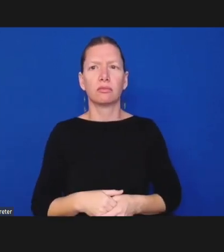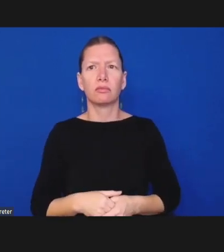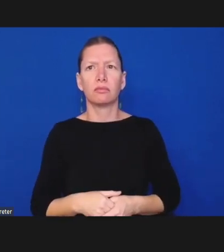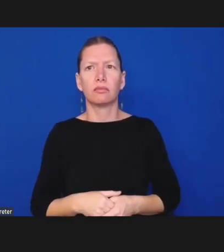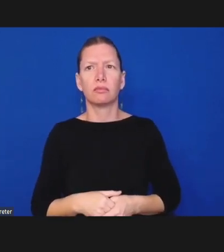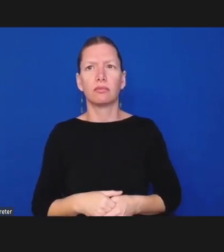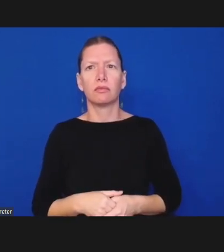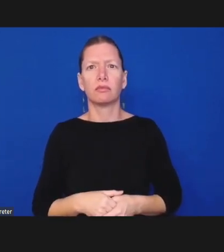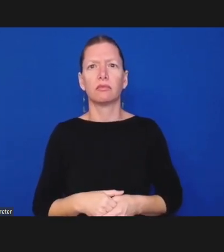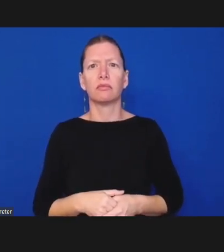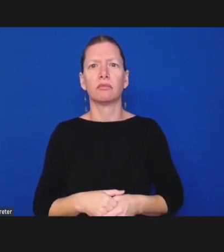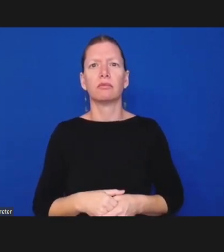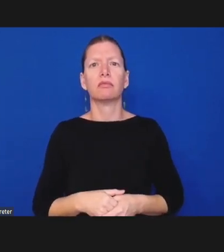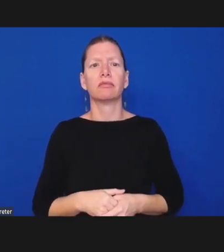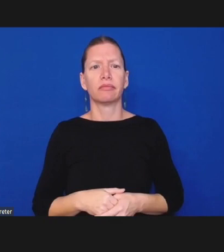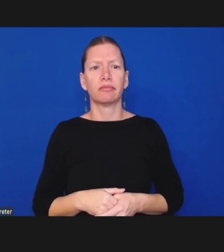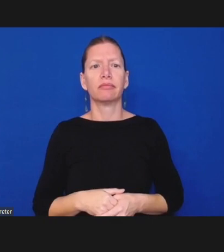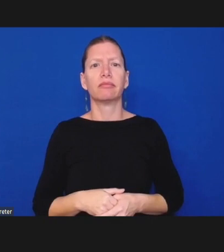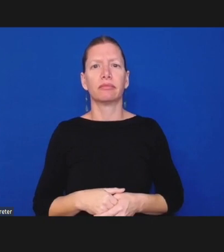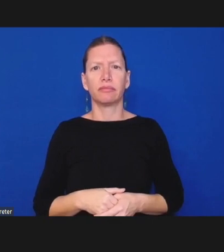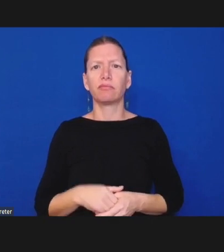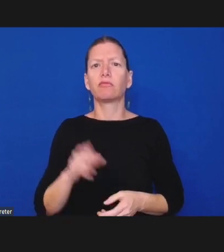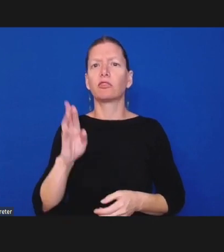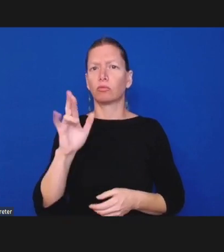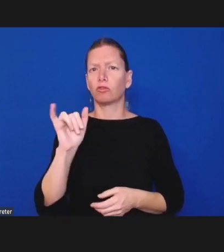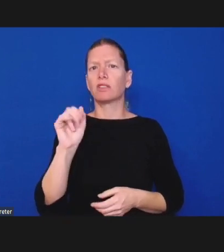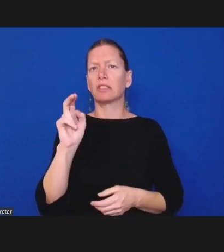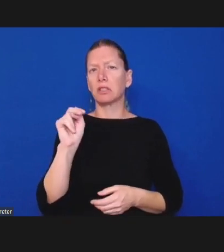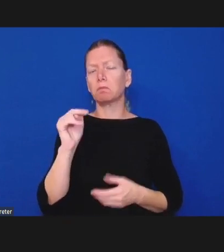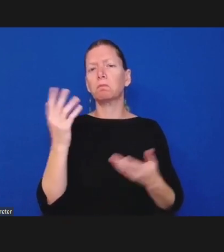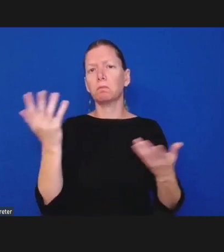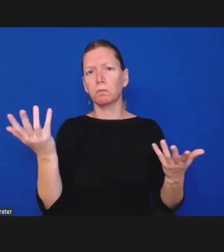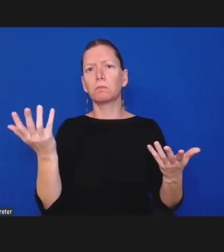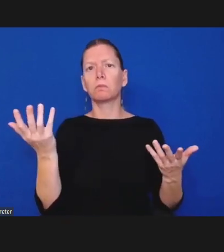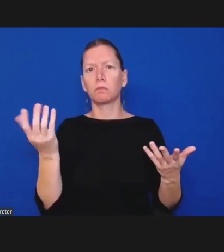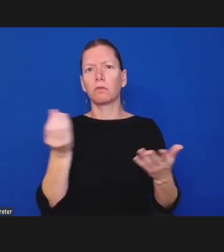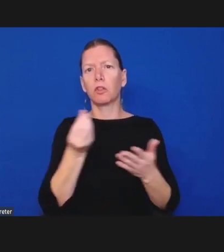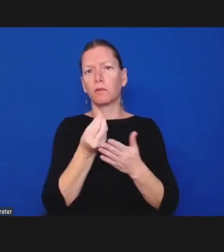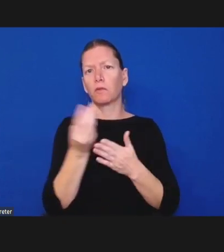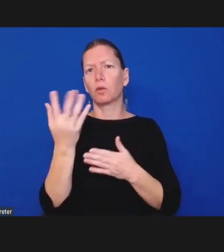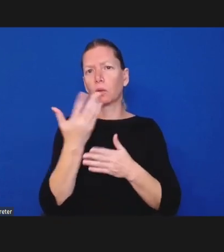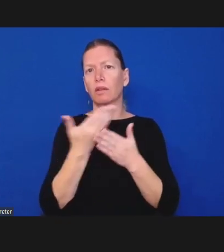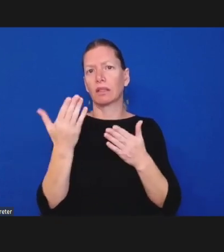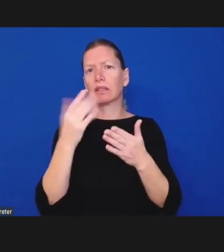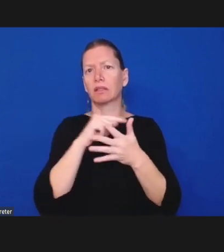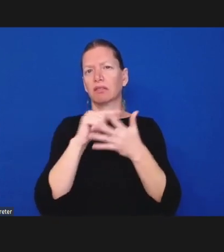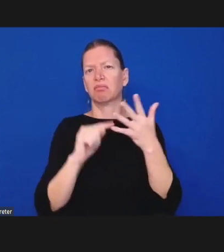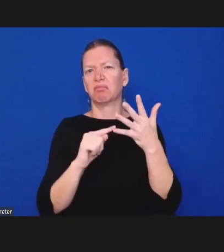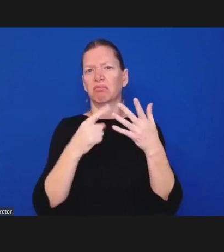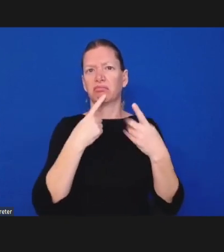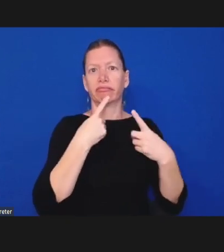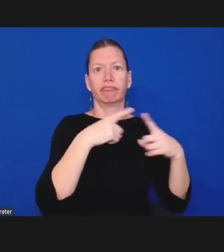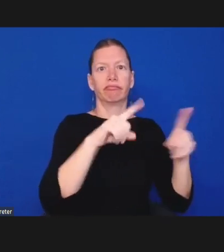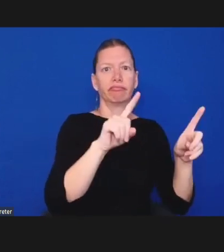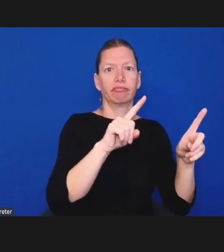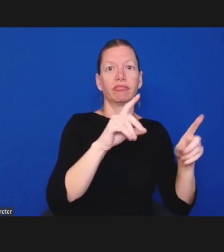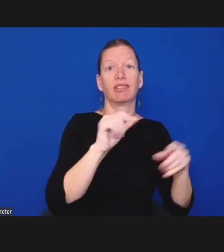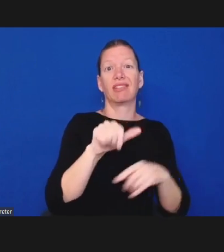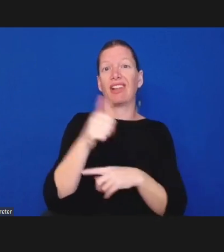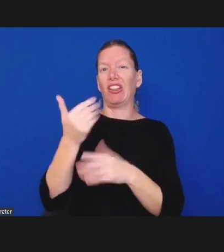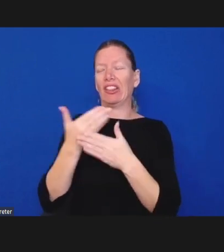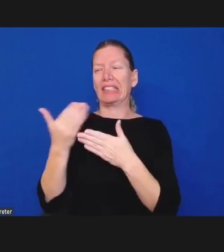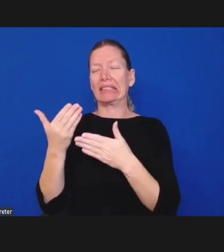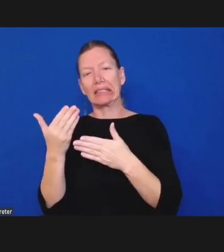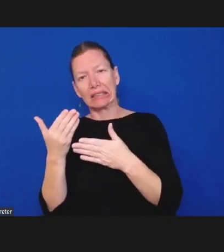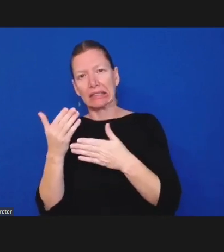effective or can stand in the way of effectiveness um and in fact i mentioned that nacle has